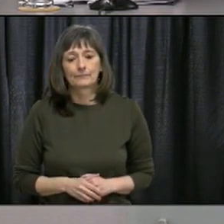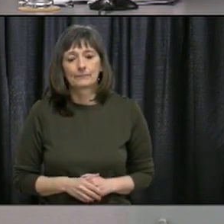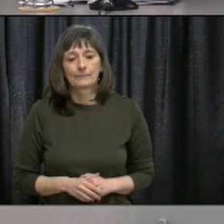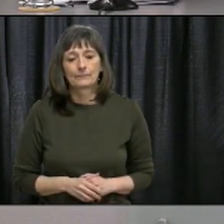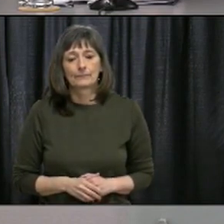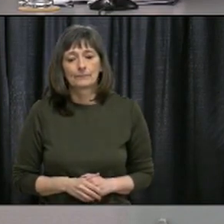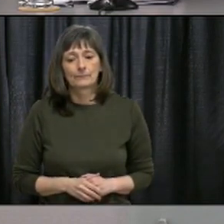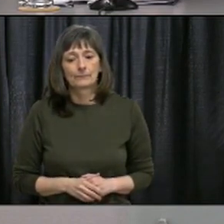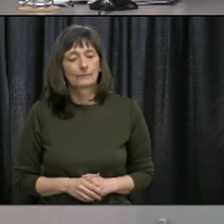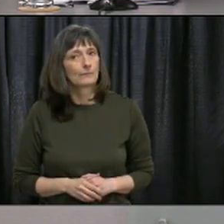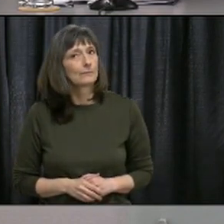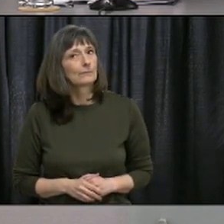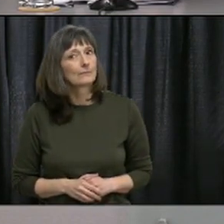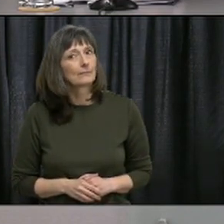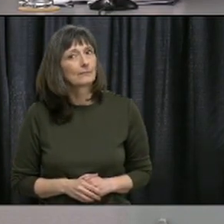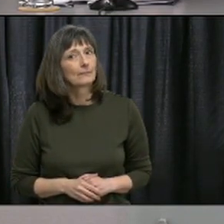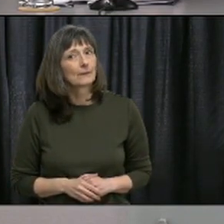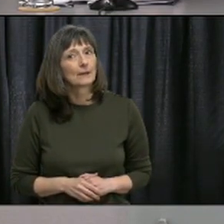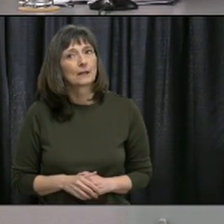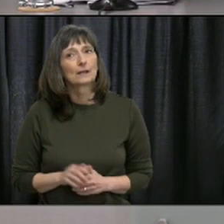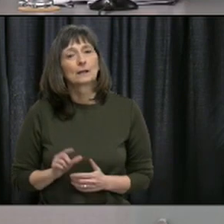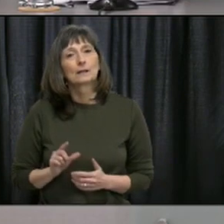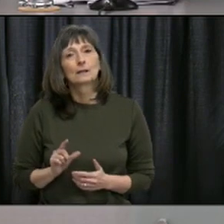Peter Jackson, the line is now open.